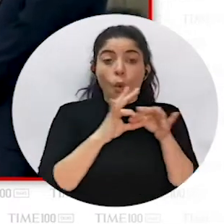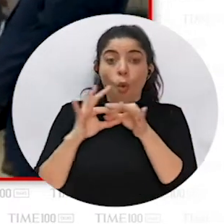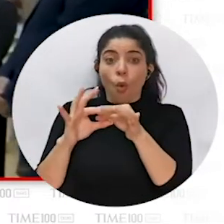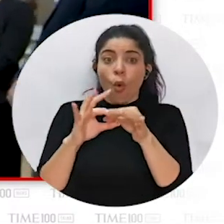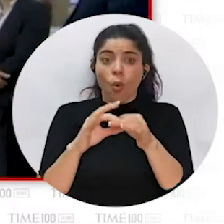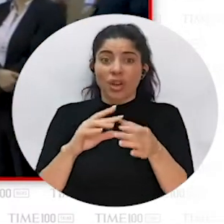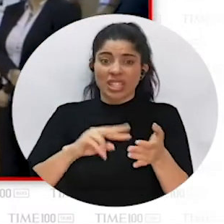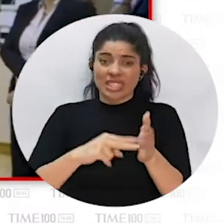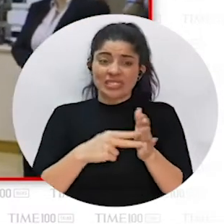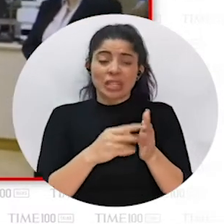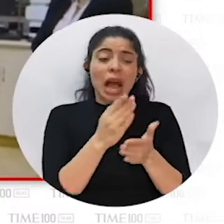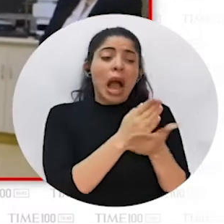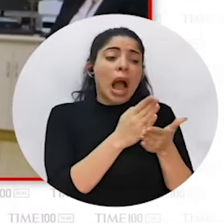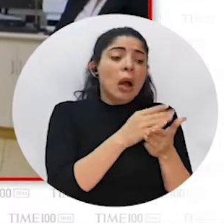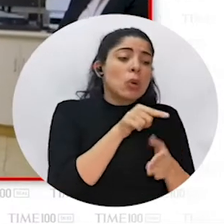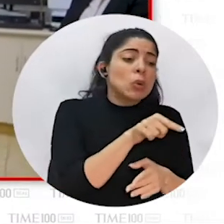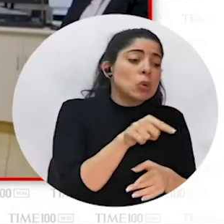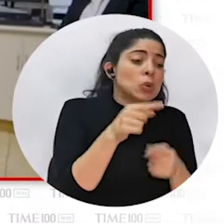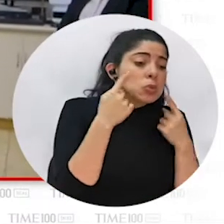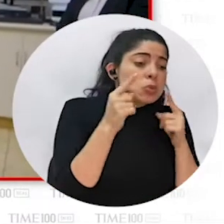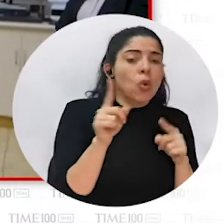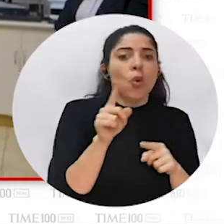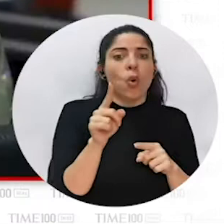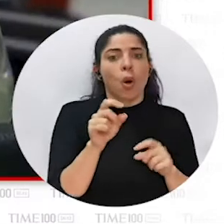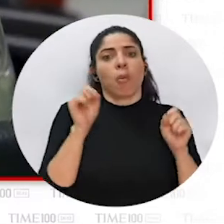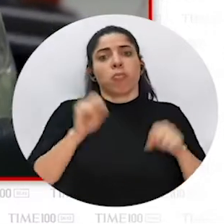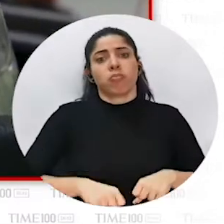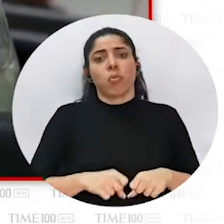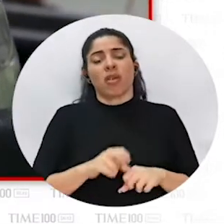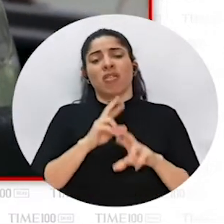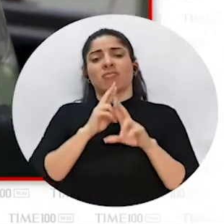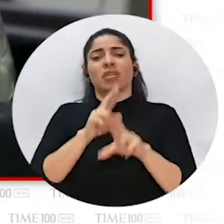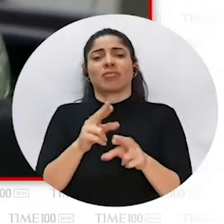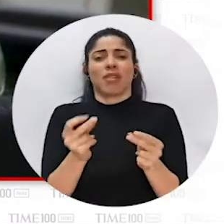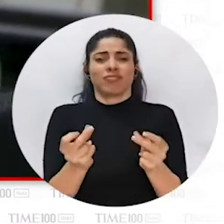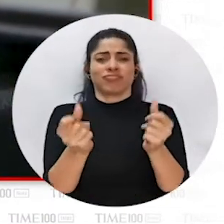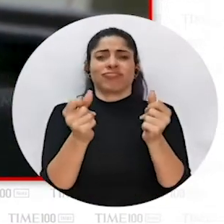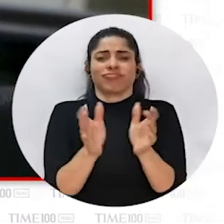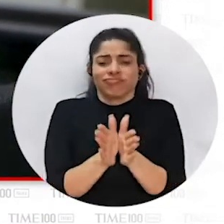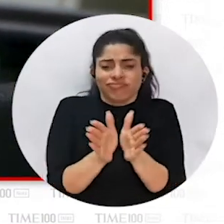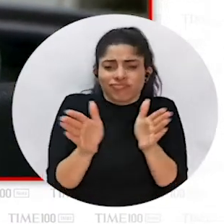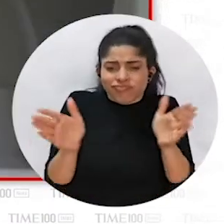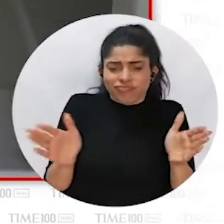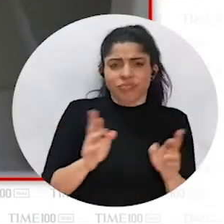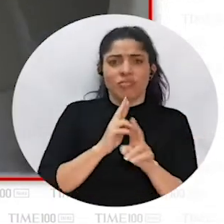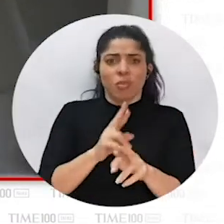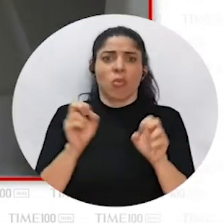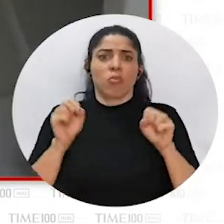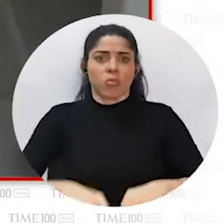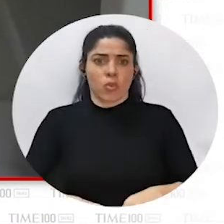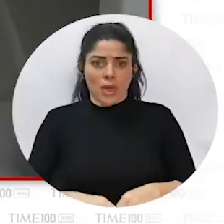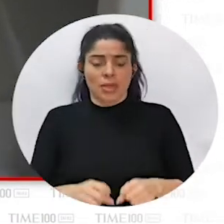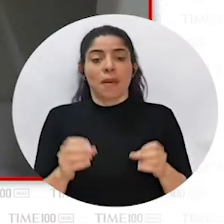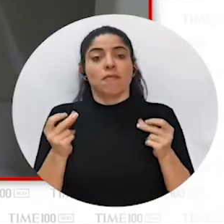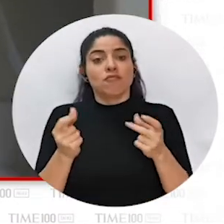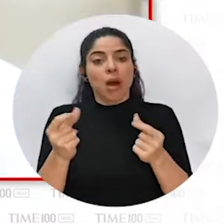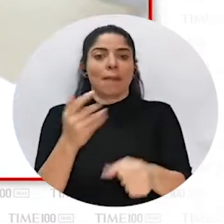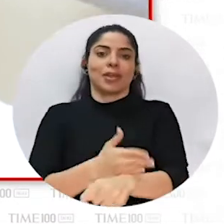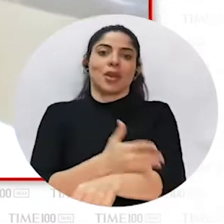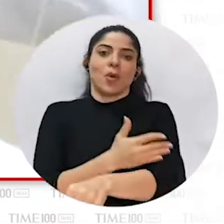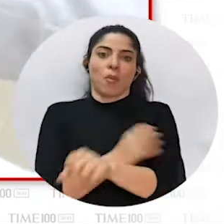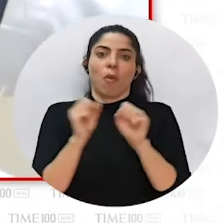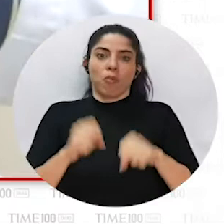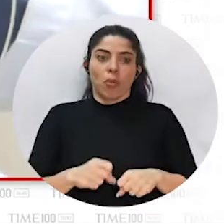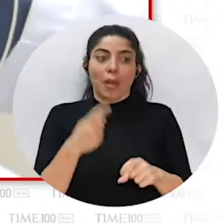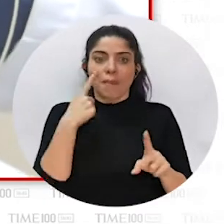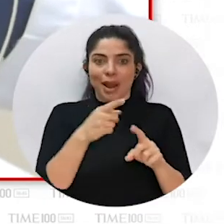it's not the sum only of the parts, but we can also have an exponential response, an exponential answer to have